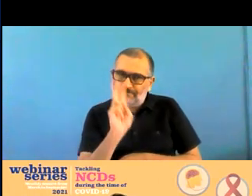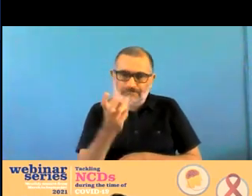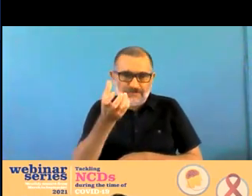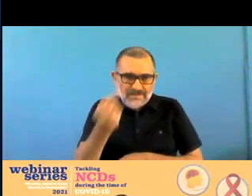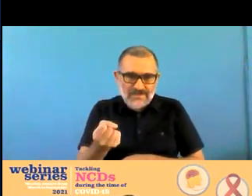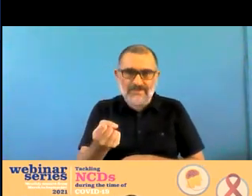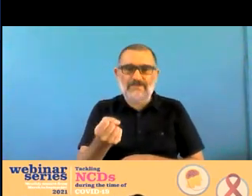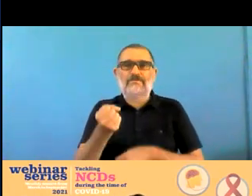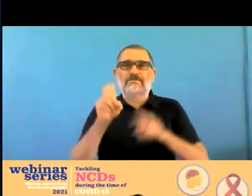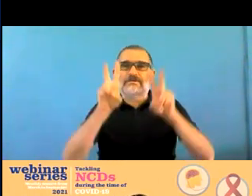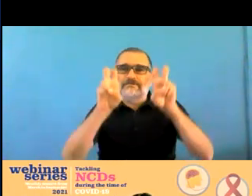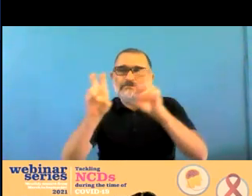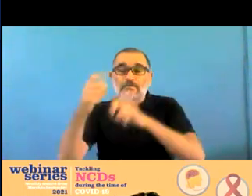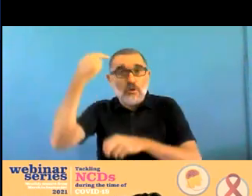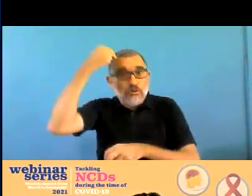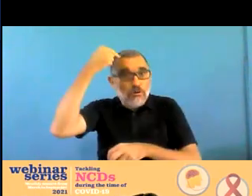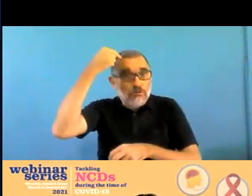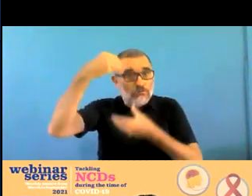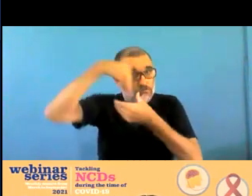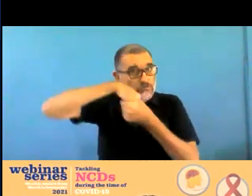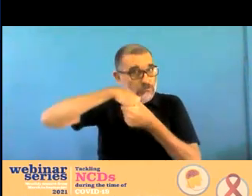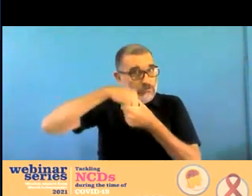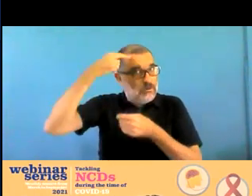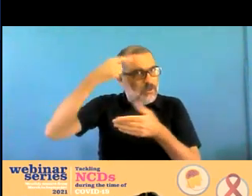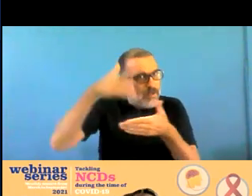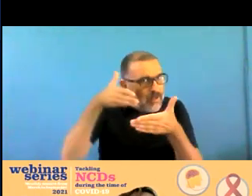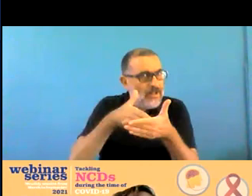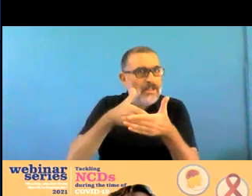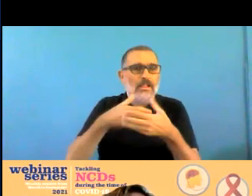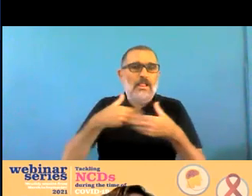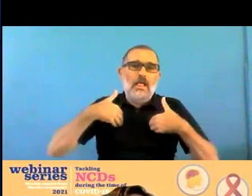this may lead to depression anxiety substance use post-traumatic stress